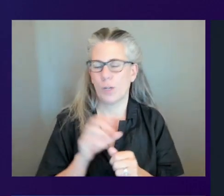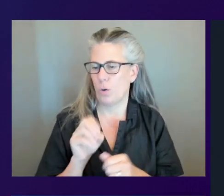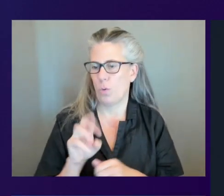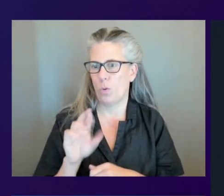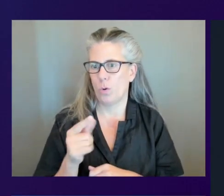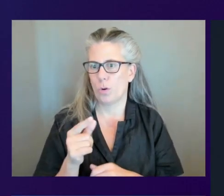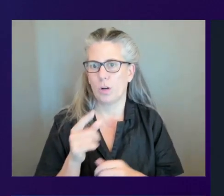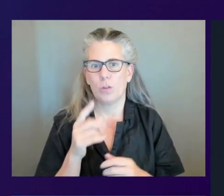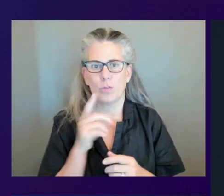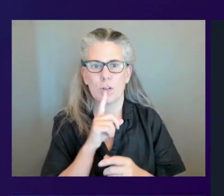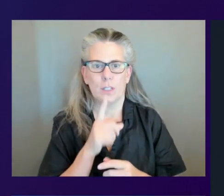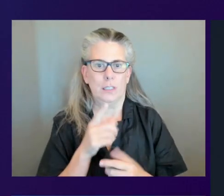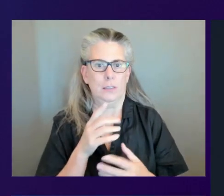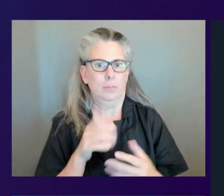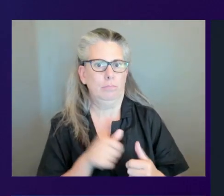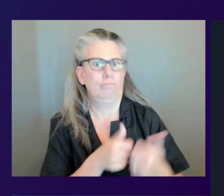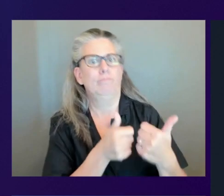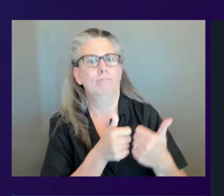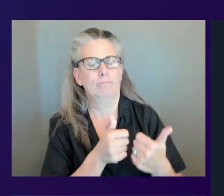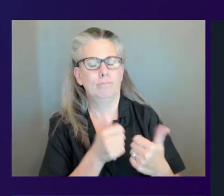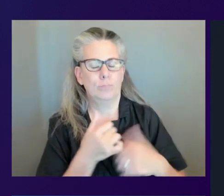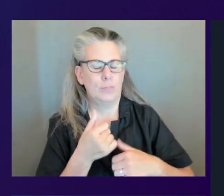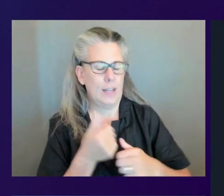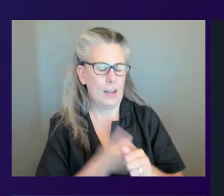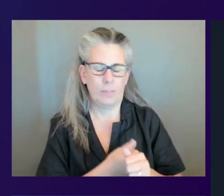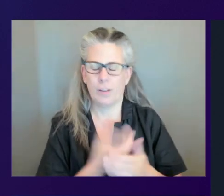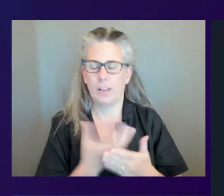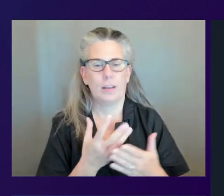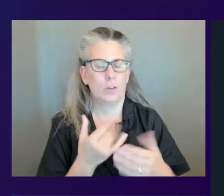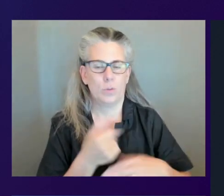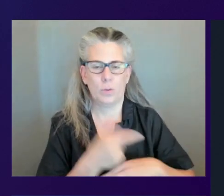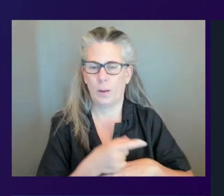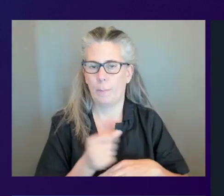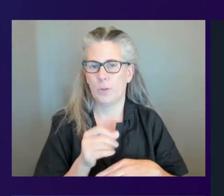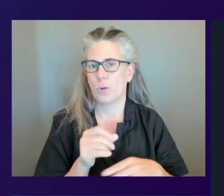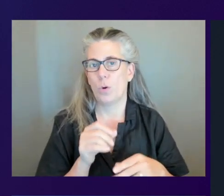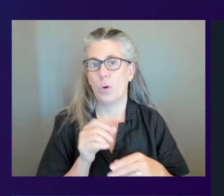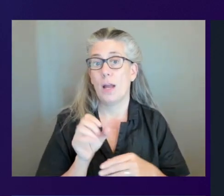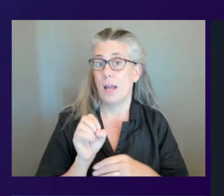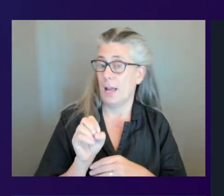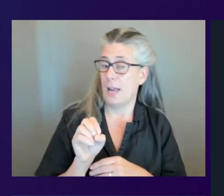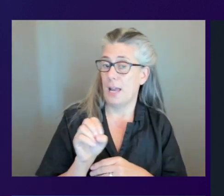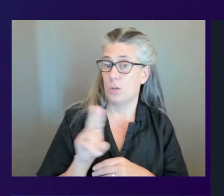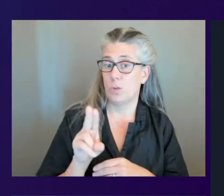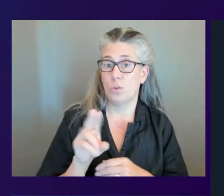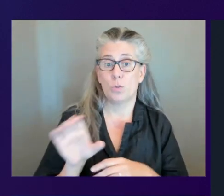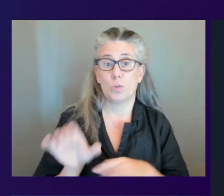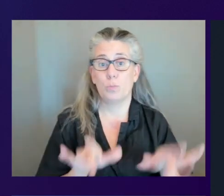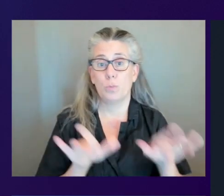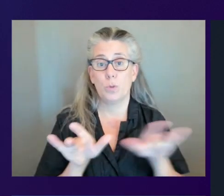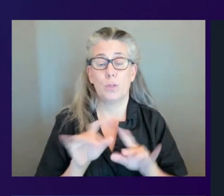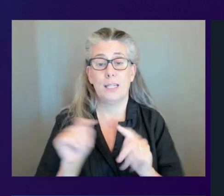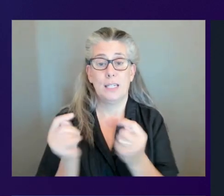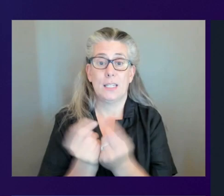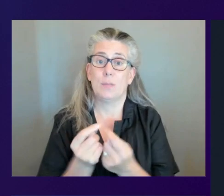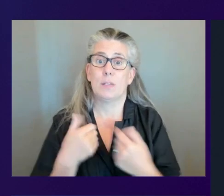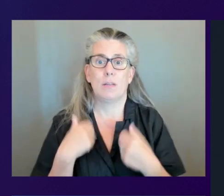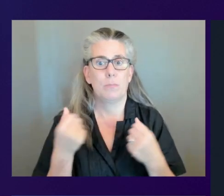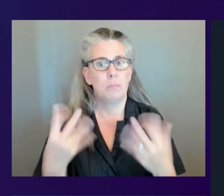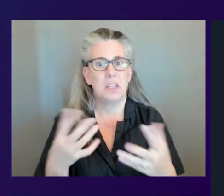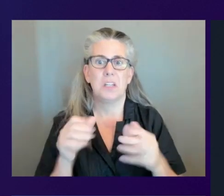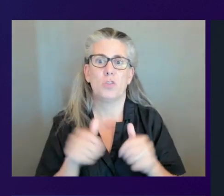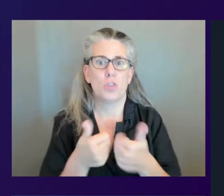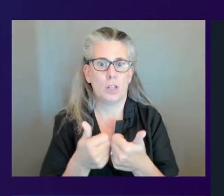mentioned in his kickoff this morning, end user computing teams are facing a number of different challenges. We have a